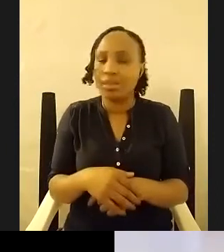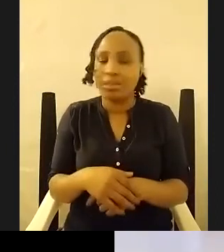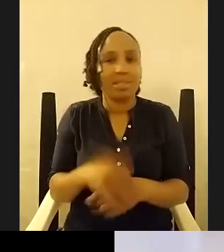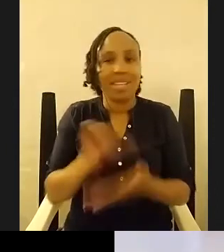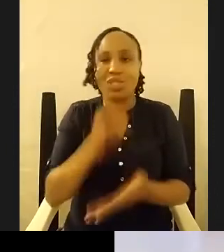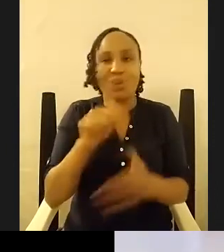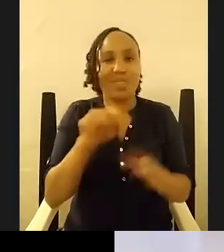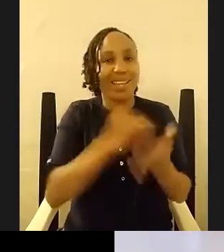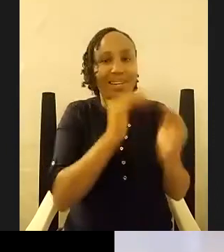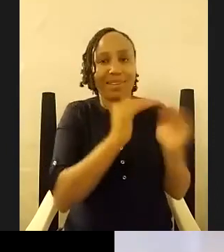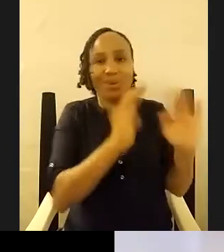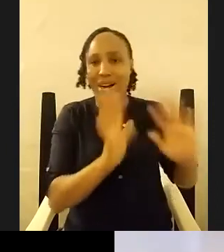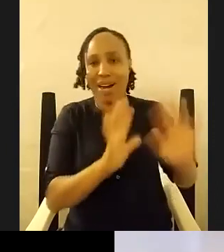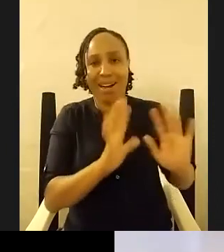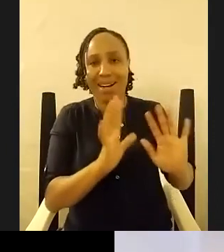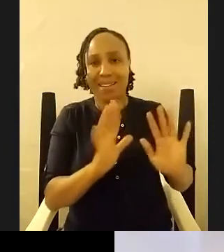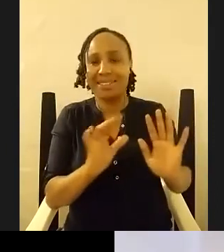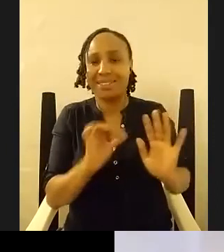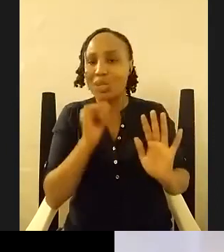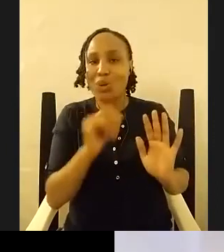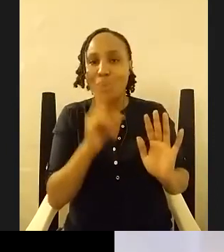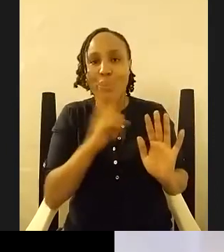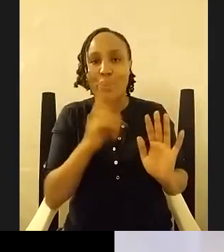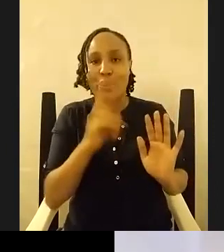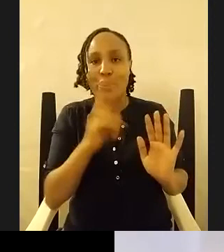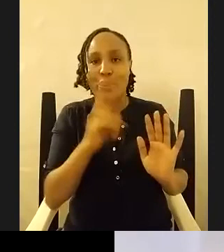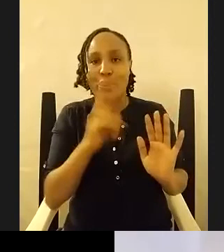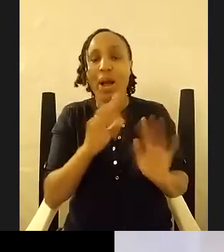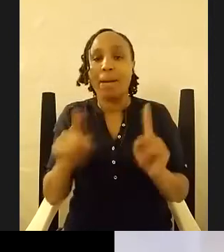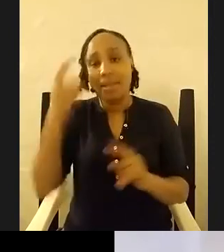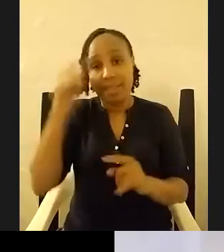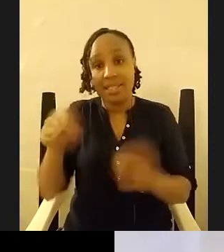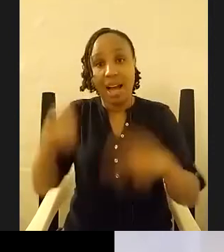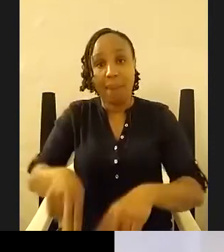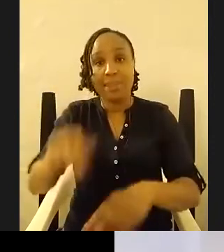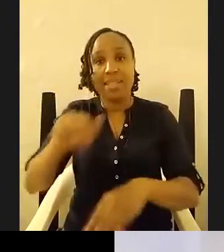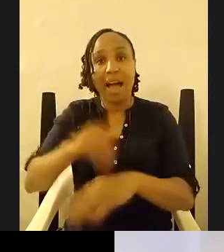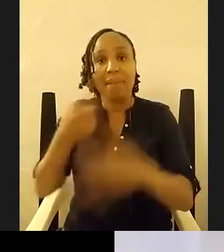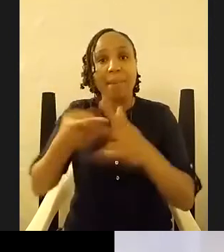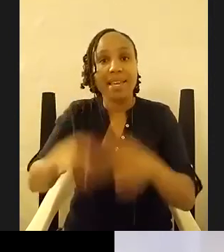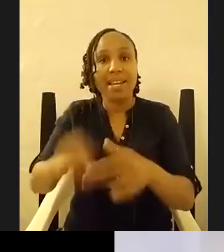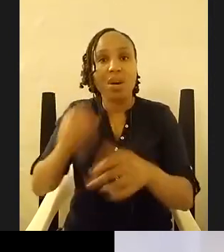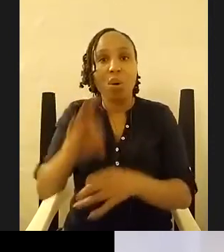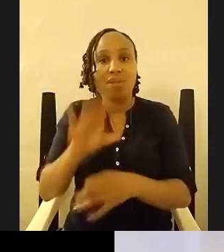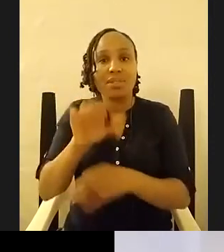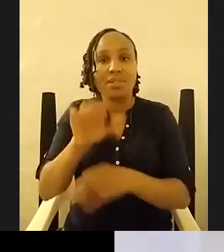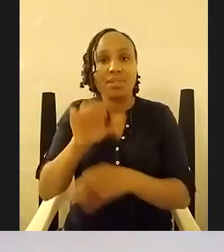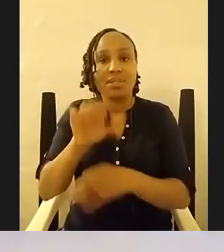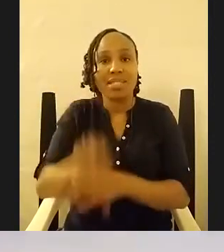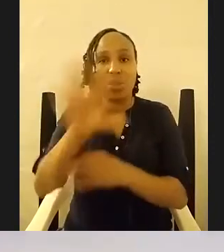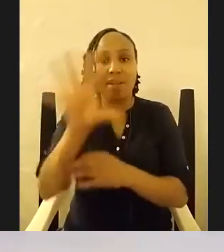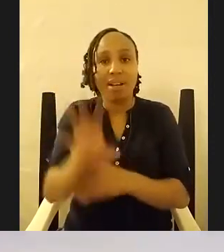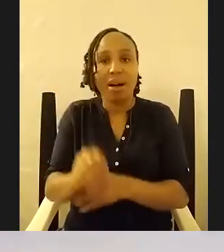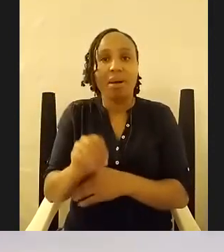no it's not that uh but i do think this happened at the very beginning of like the south african's books journey is um there's only